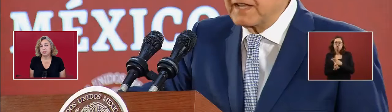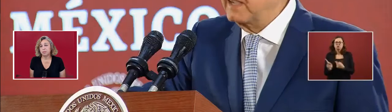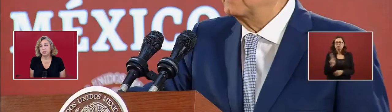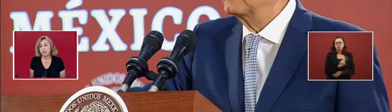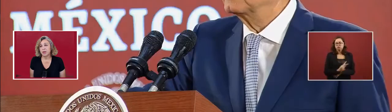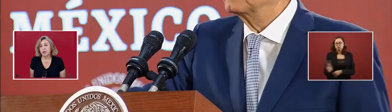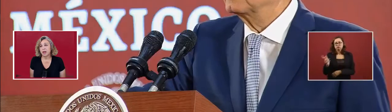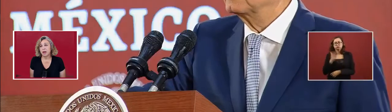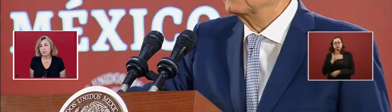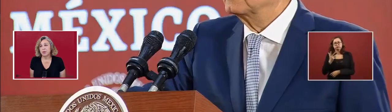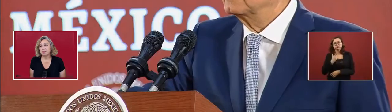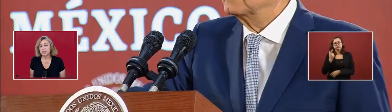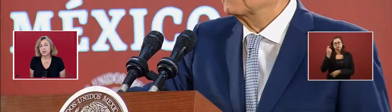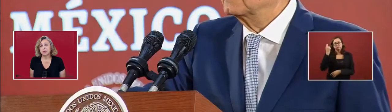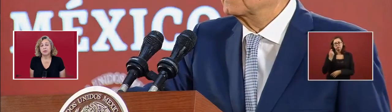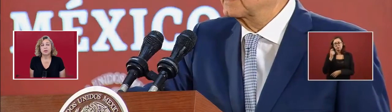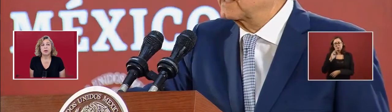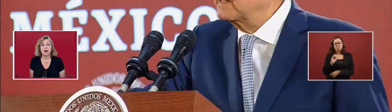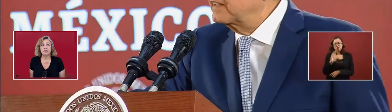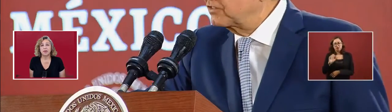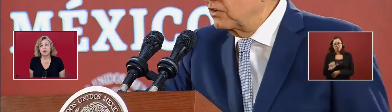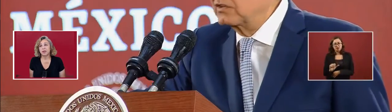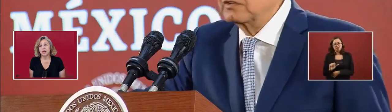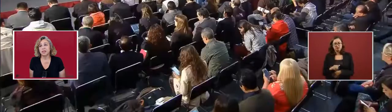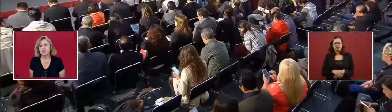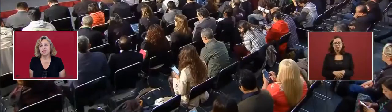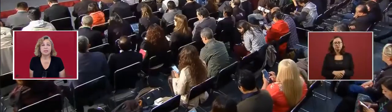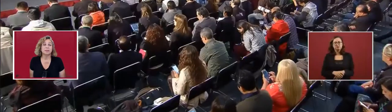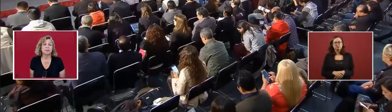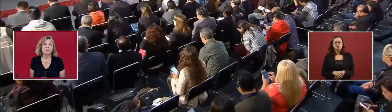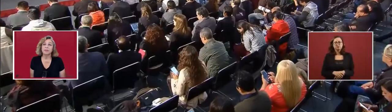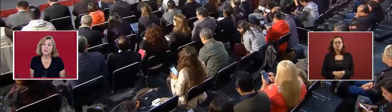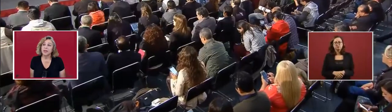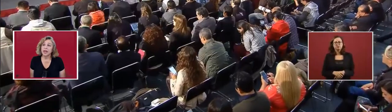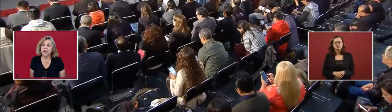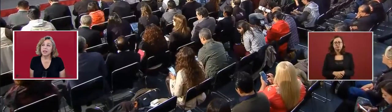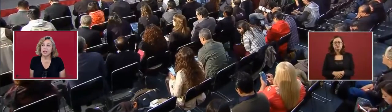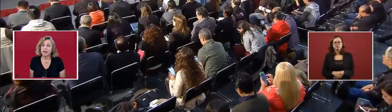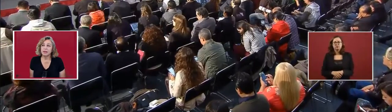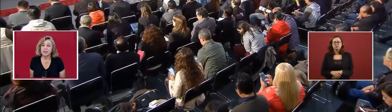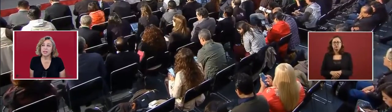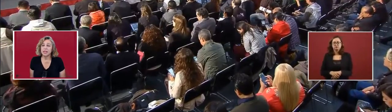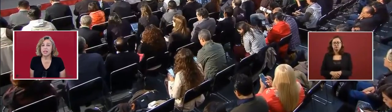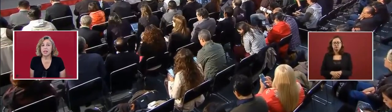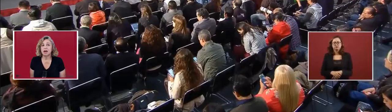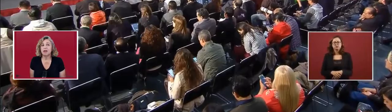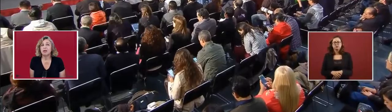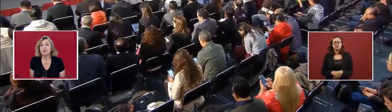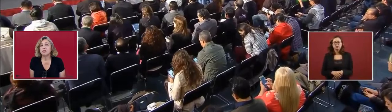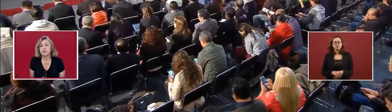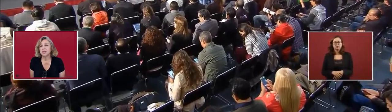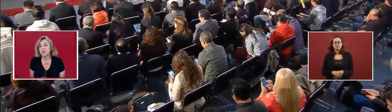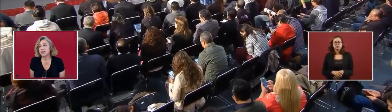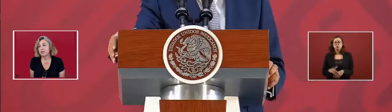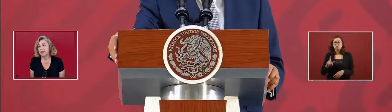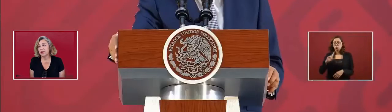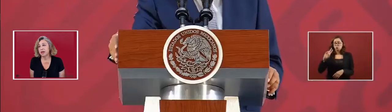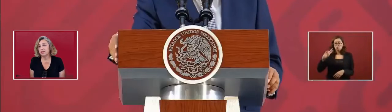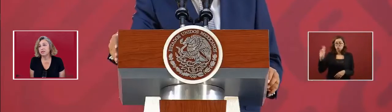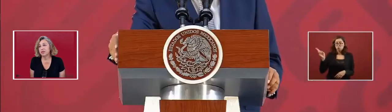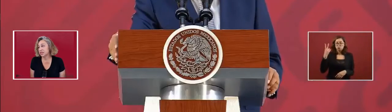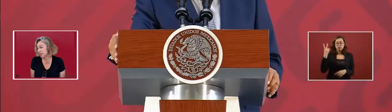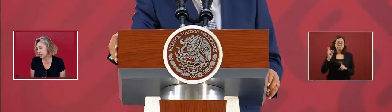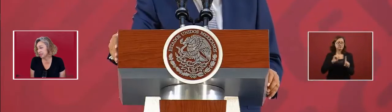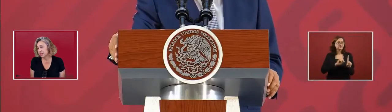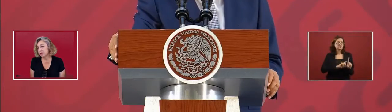prep schools have their grants, and they guaranteed that all the ones that are in